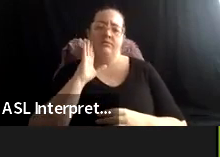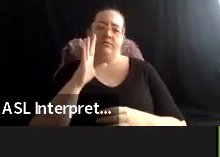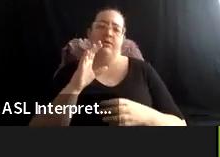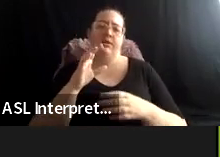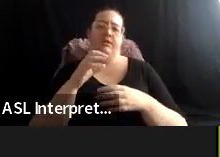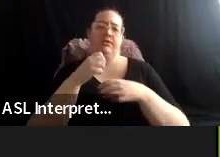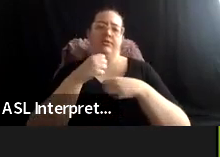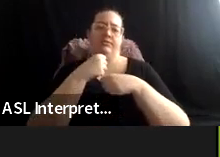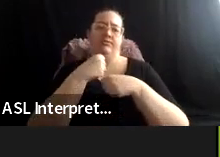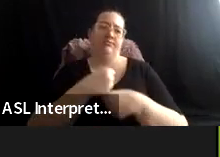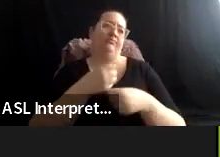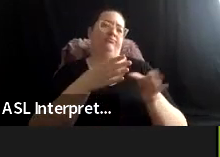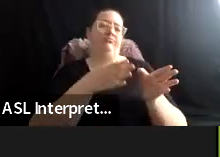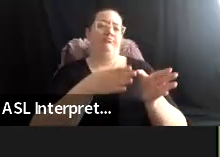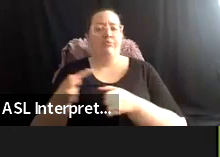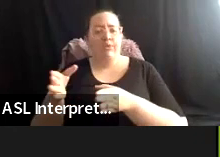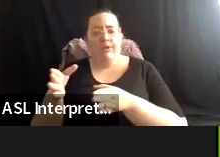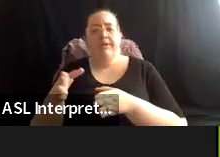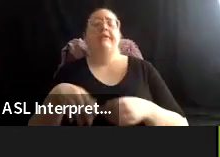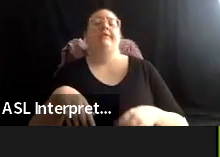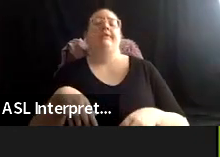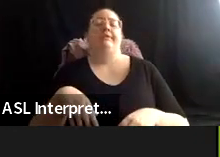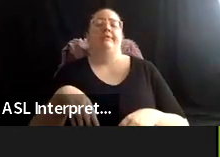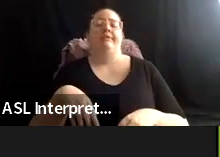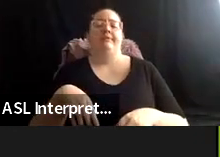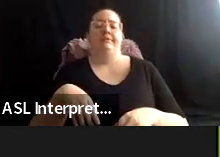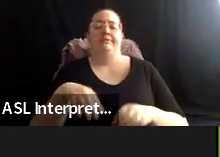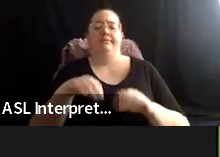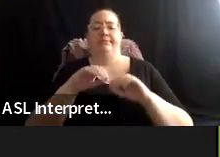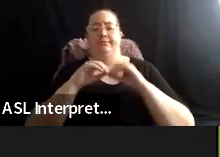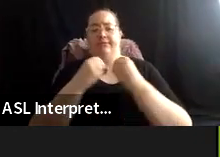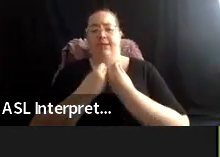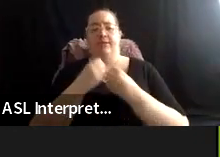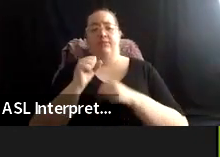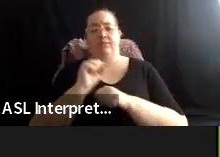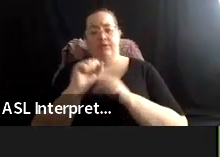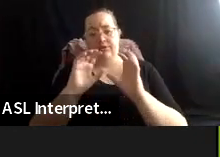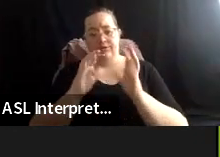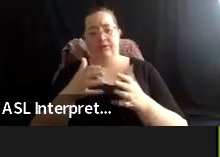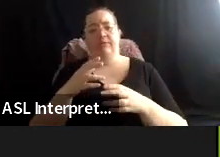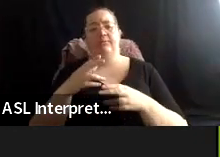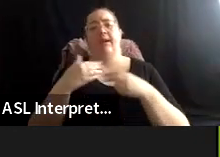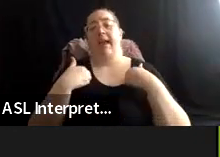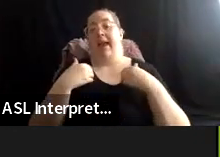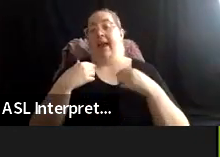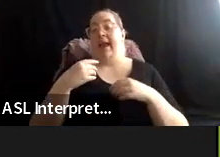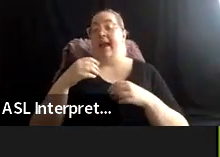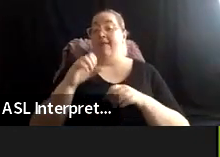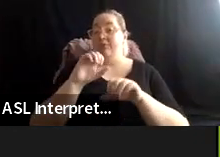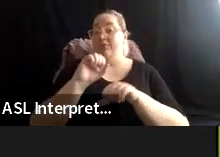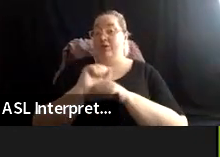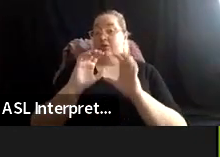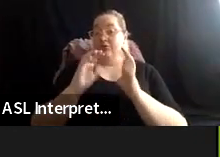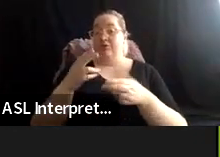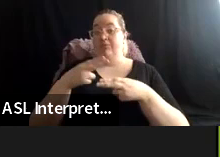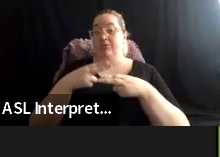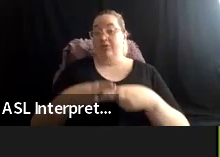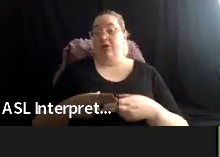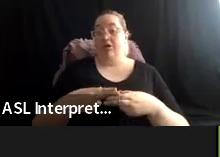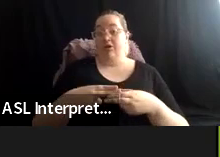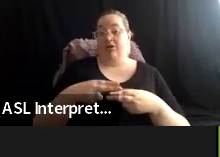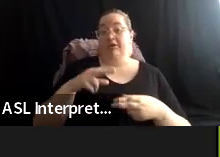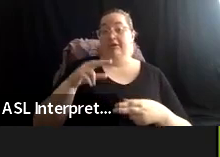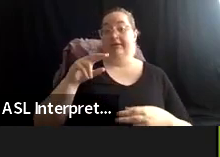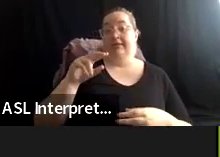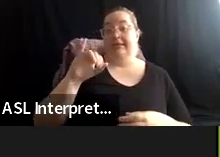protocol documents. Um, we have a working group called, uh, Indian HR, which we're very excited about, um, a group,